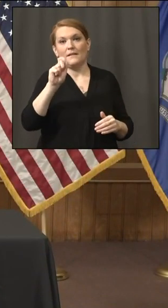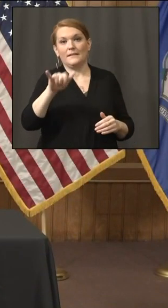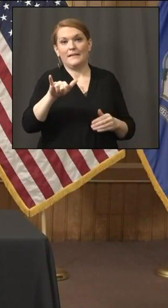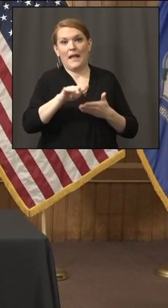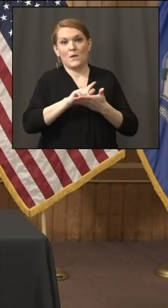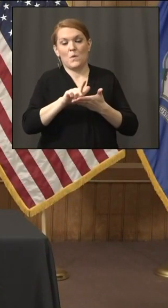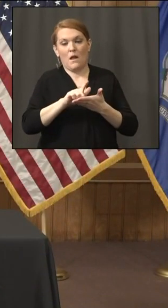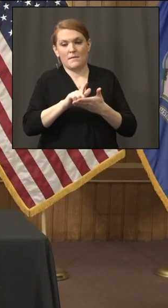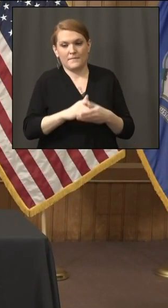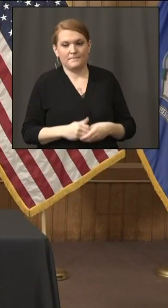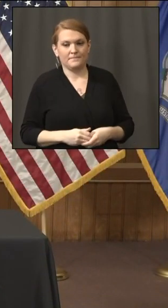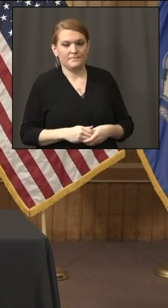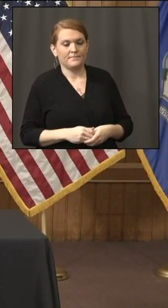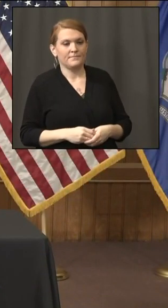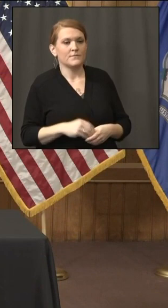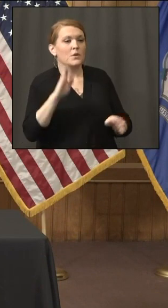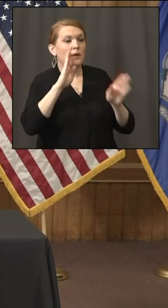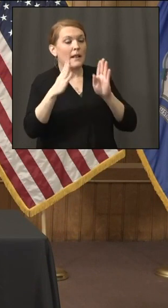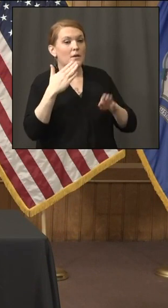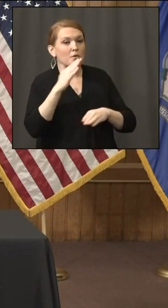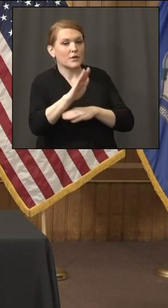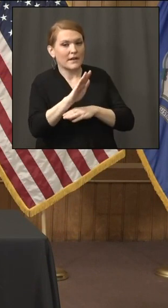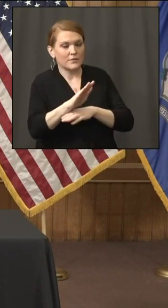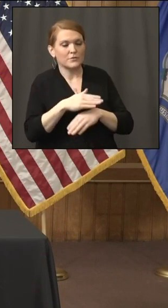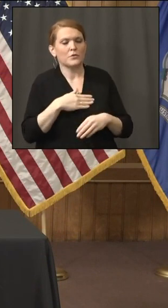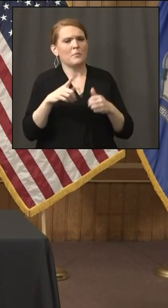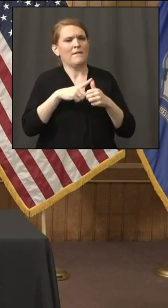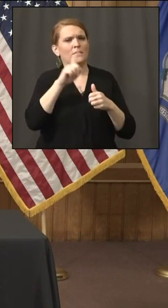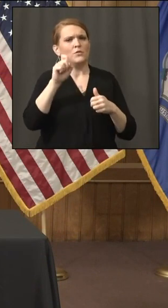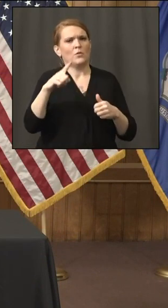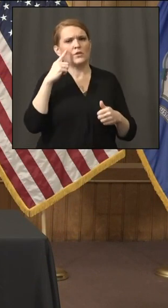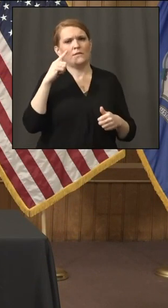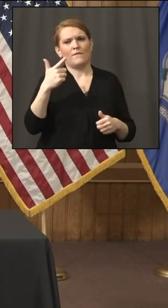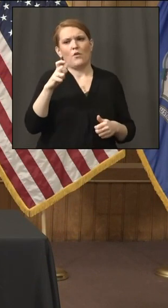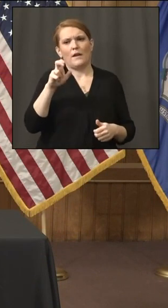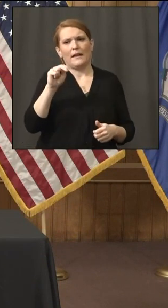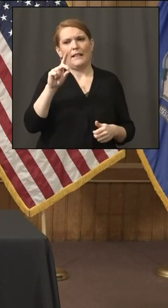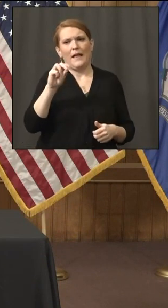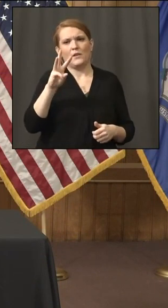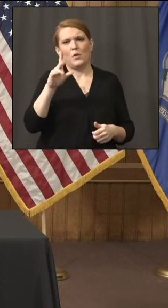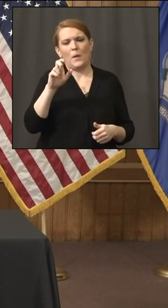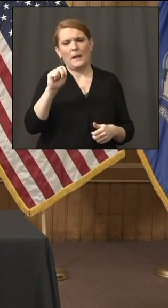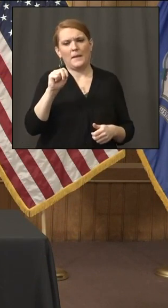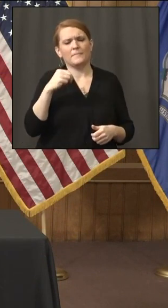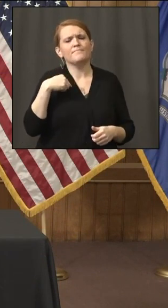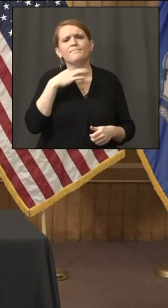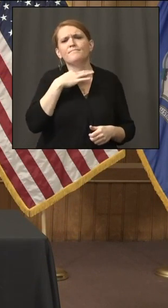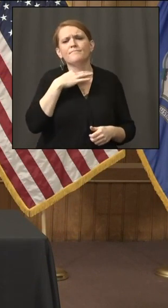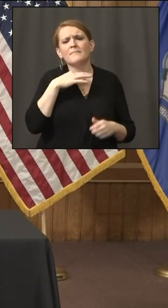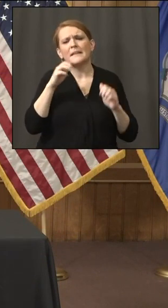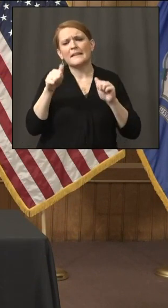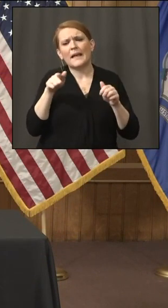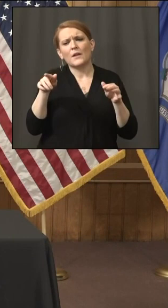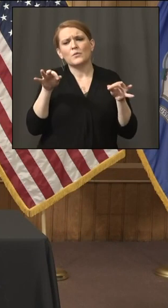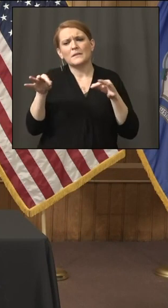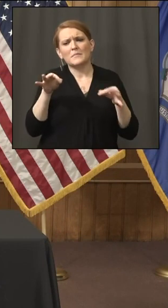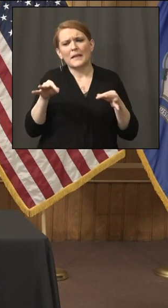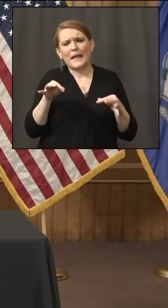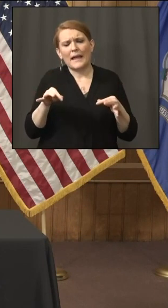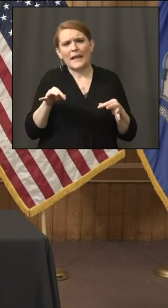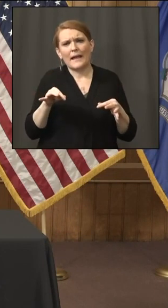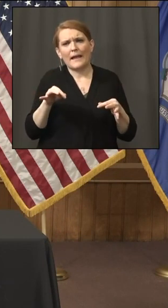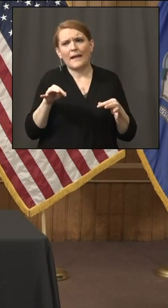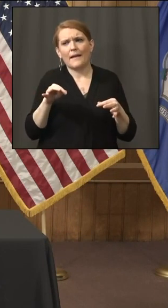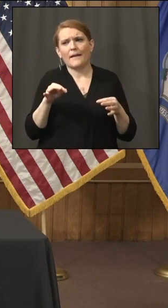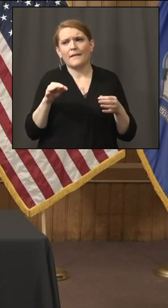Hi. Good afternoon. My first question is for Glendalyn. I was wondering if you could talk a bit about just the process for the state,